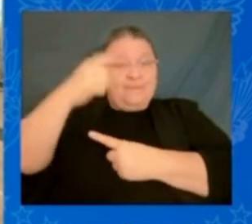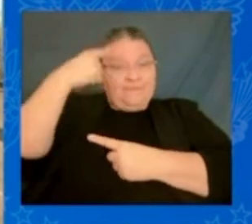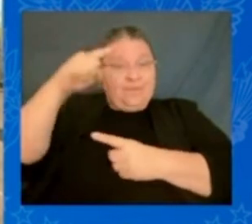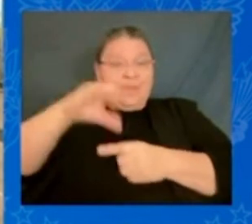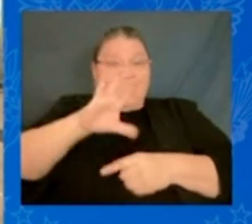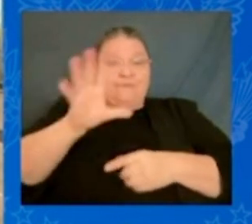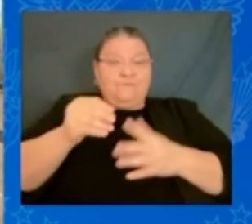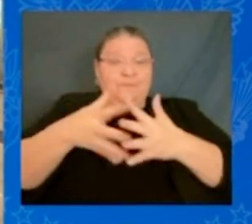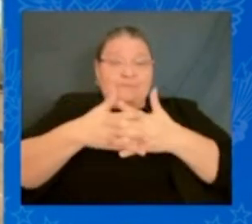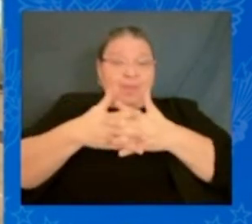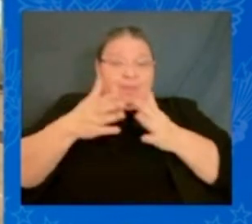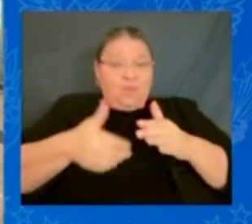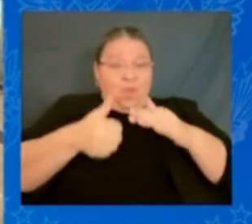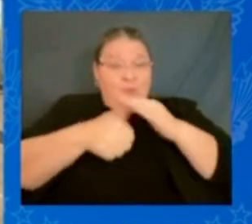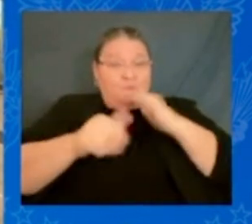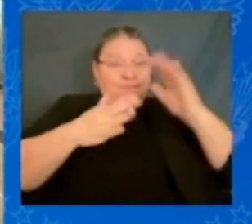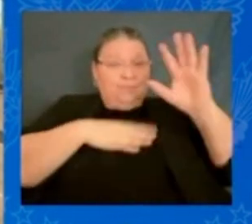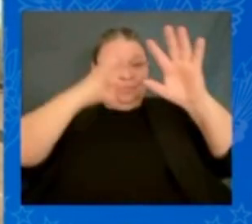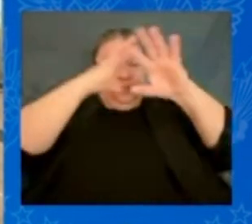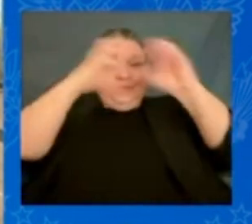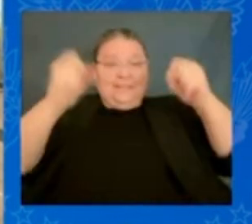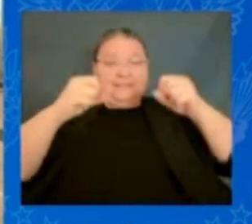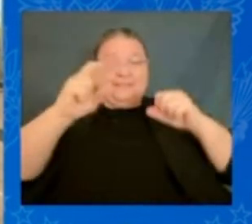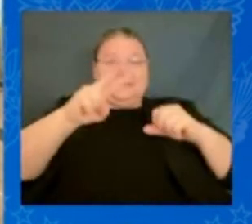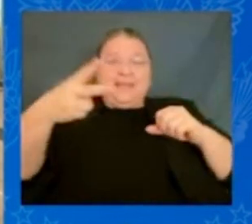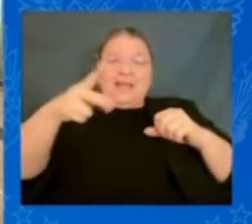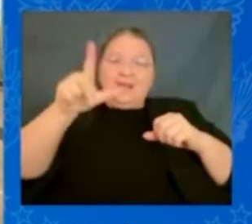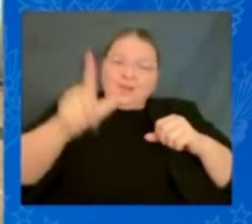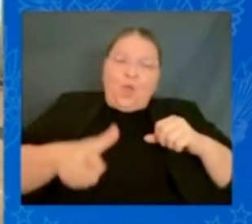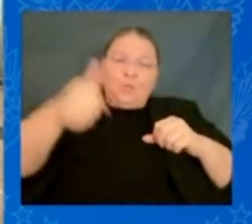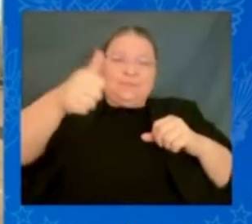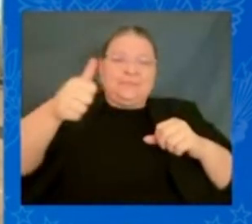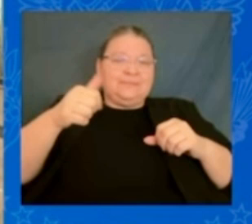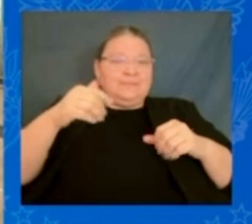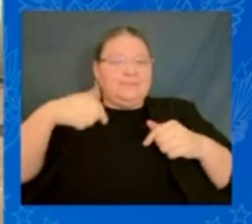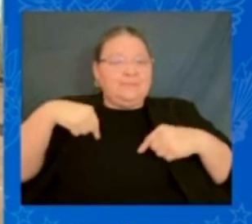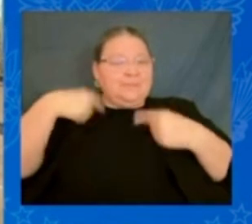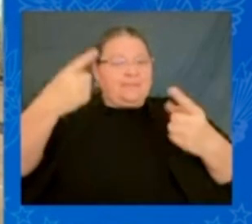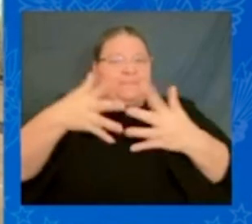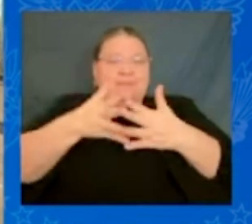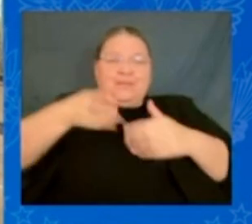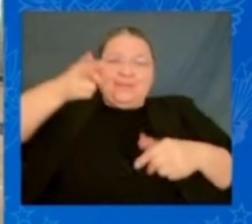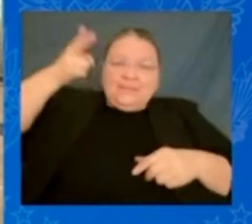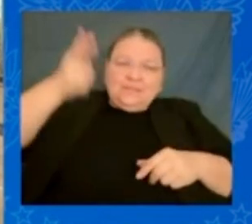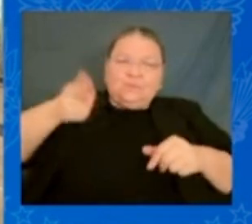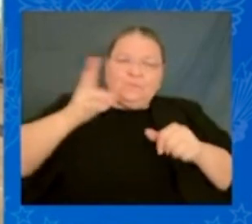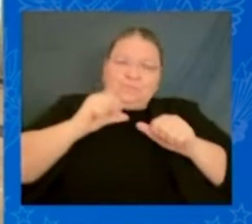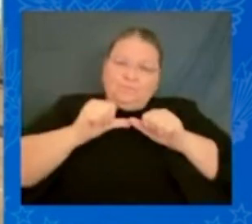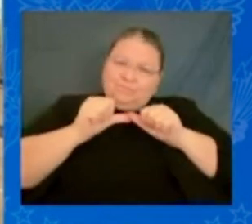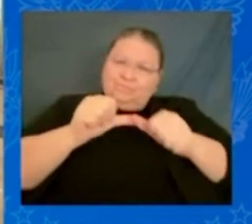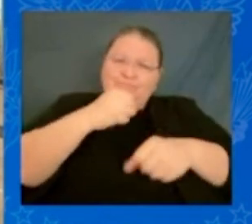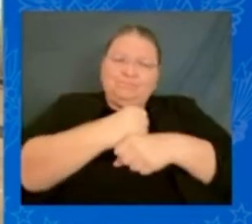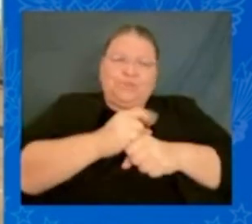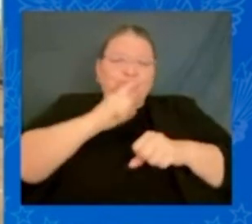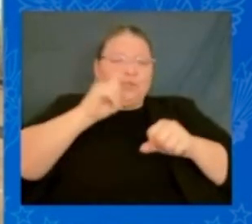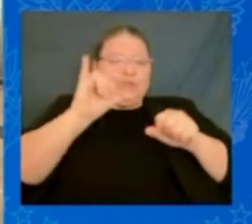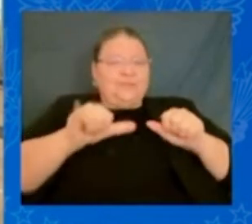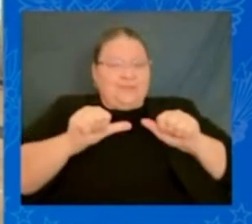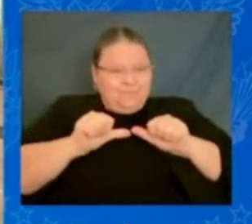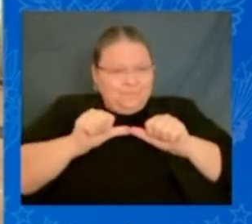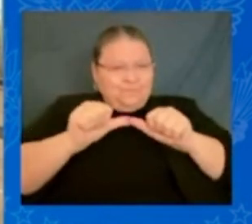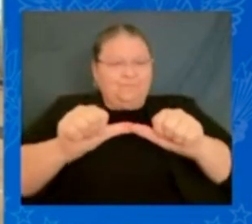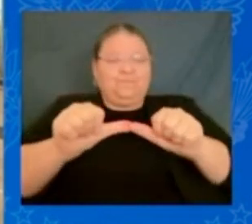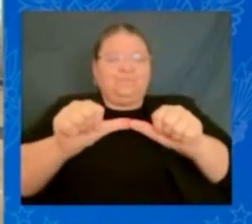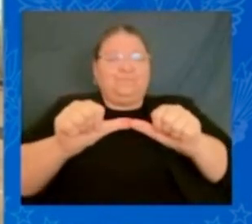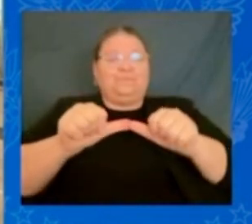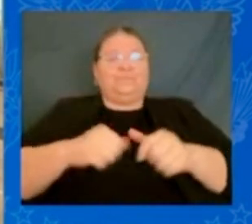second lowest there's ever been in all of American history. And we're going to continue to make sure that happens. And by the way, I — I'm the only